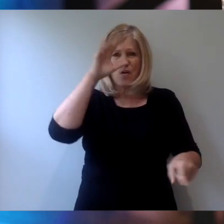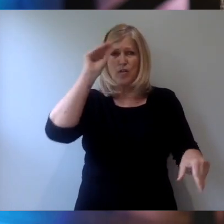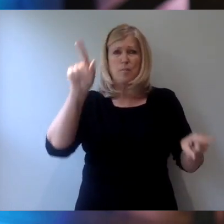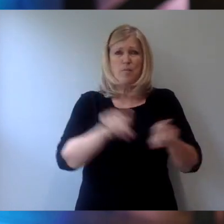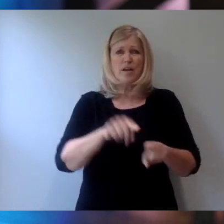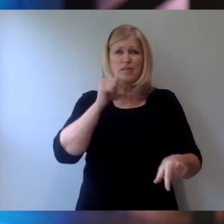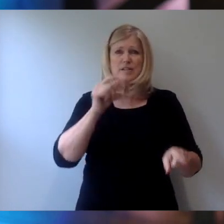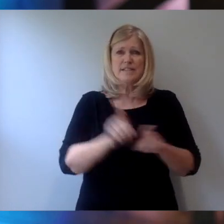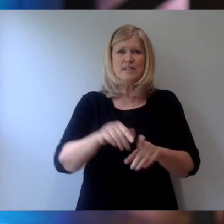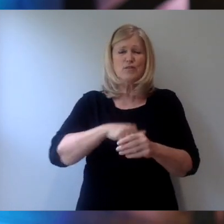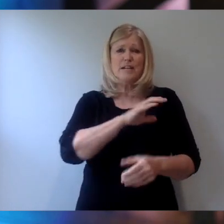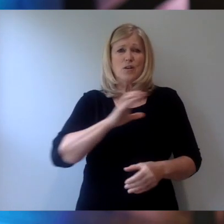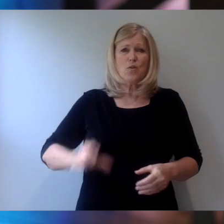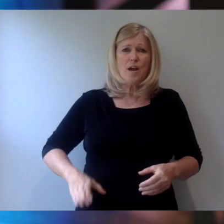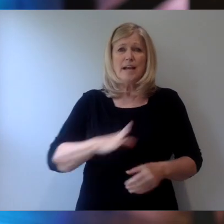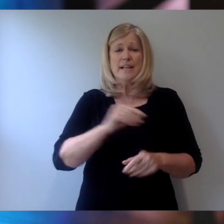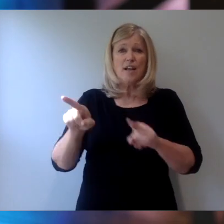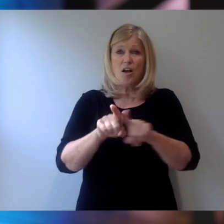And it's also for non-believers.